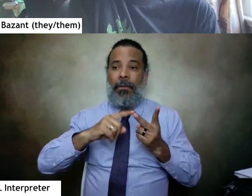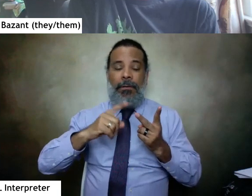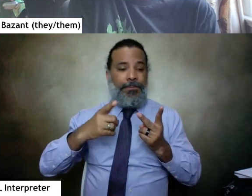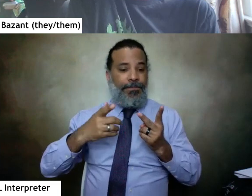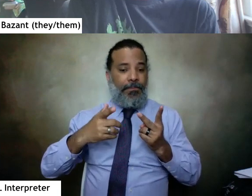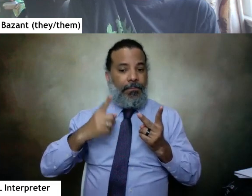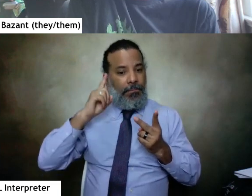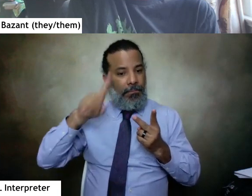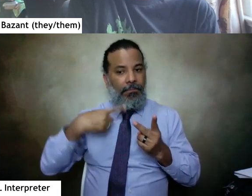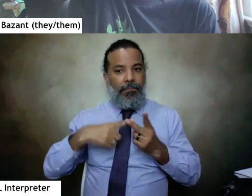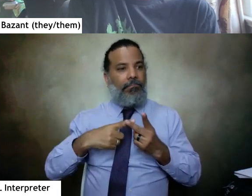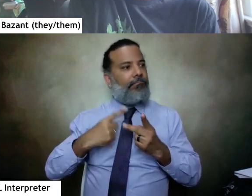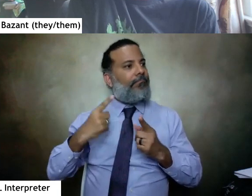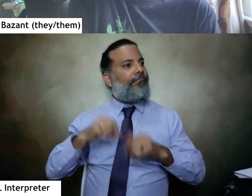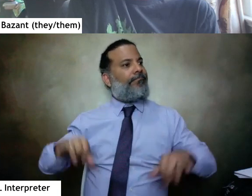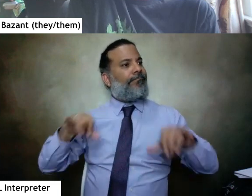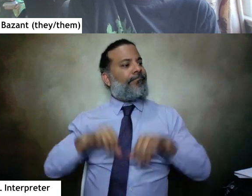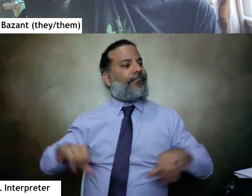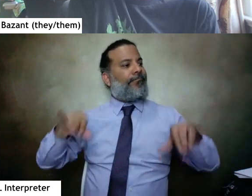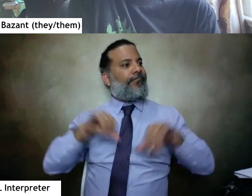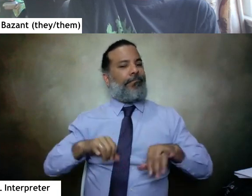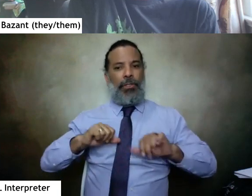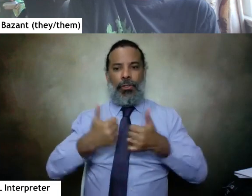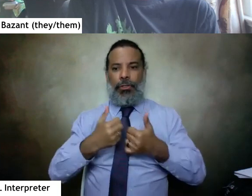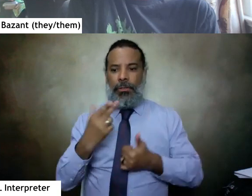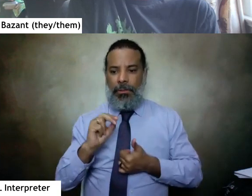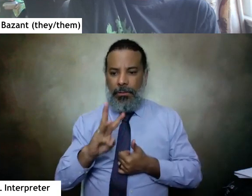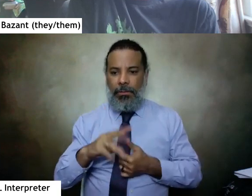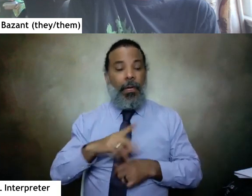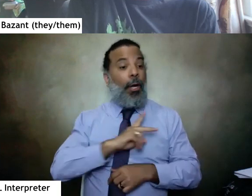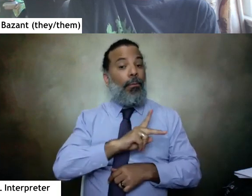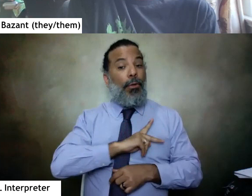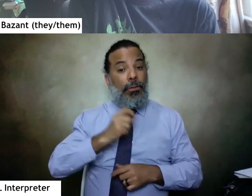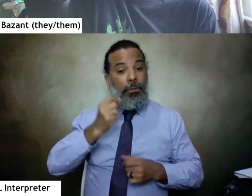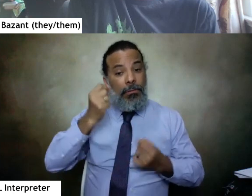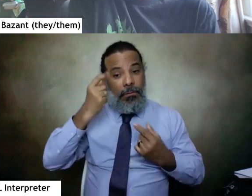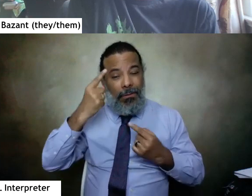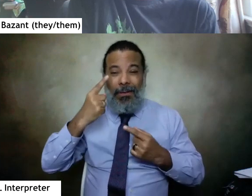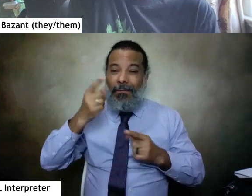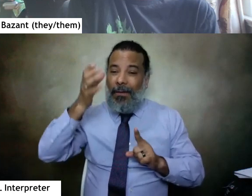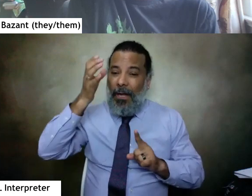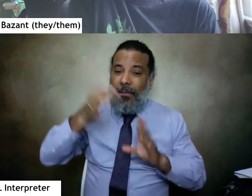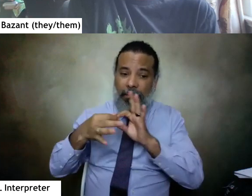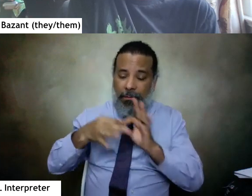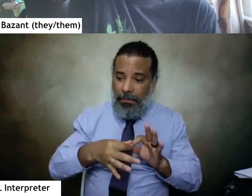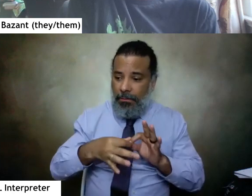about the status quo in terms of um personal understandings of concepts related to